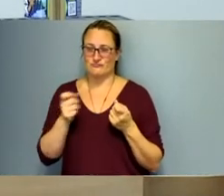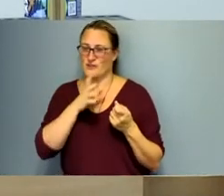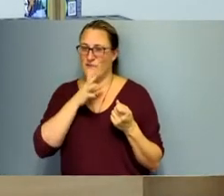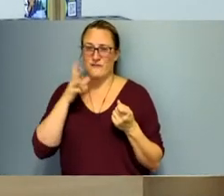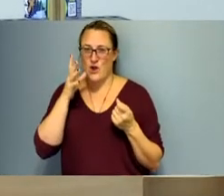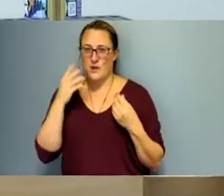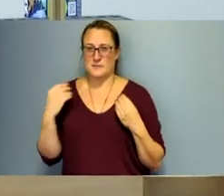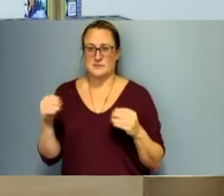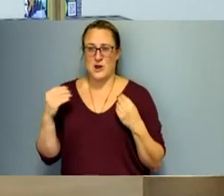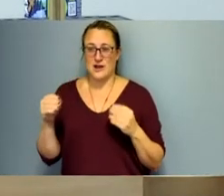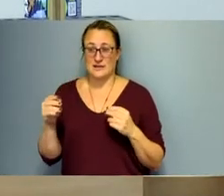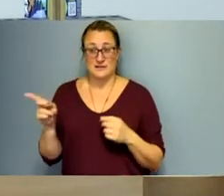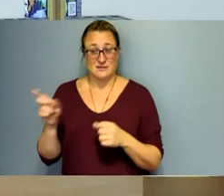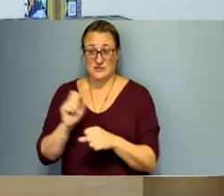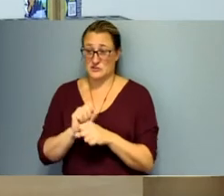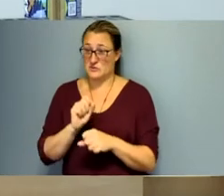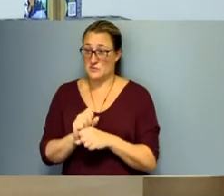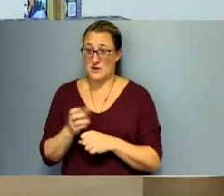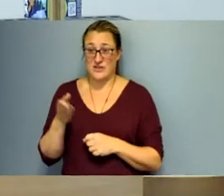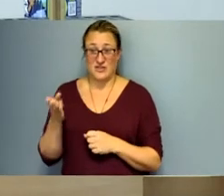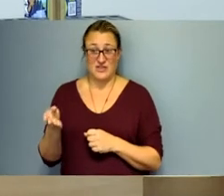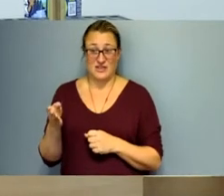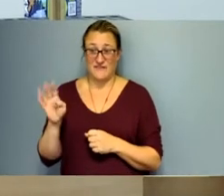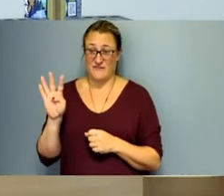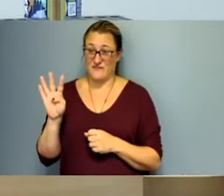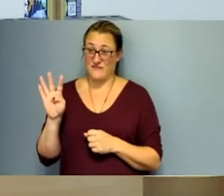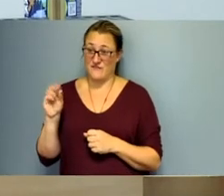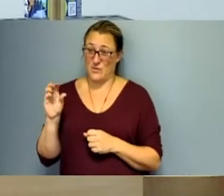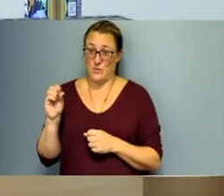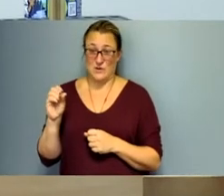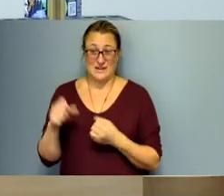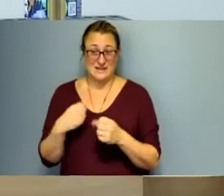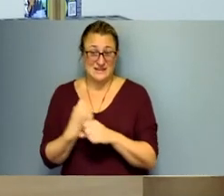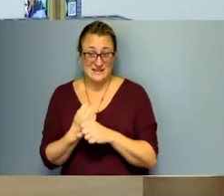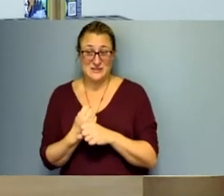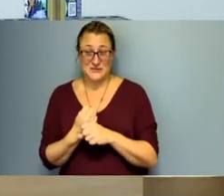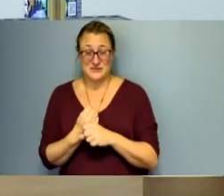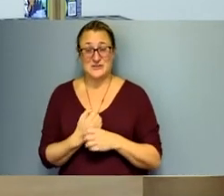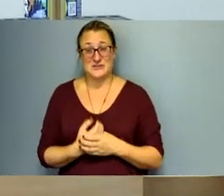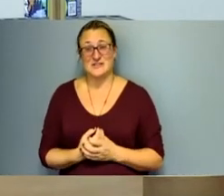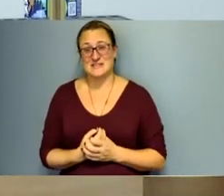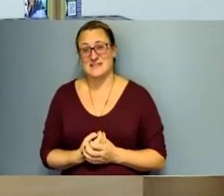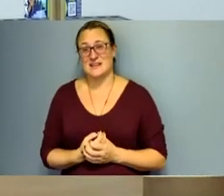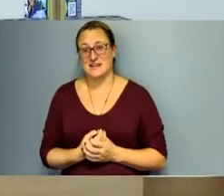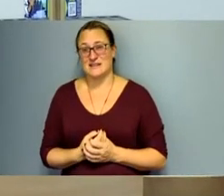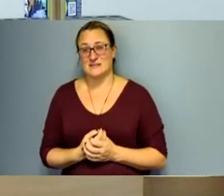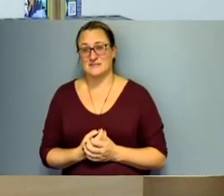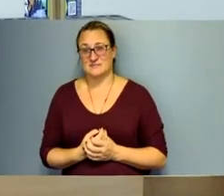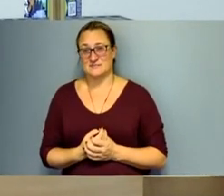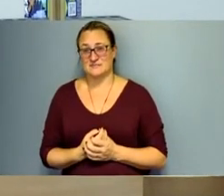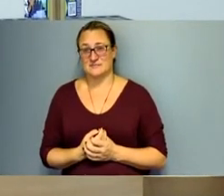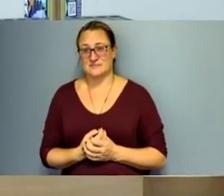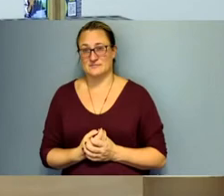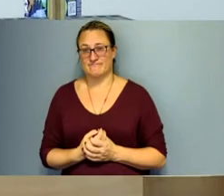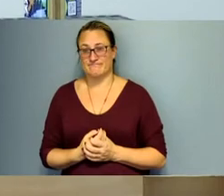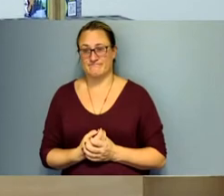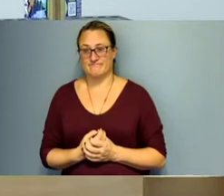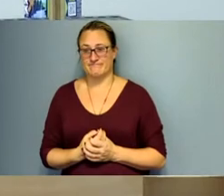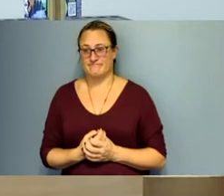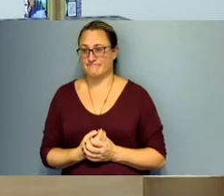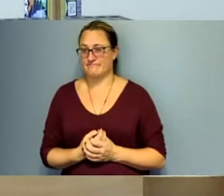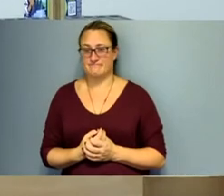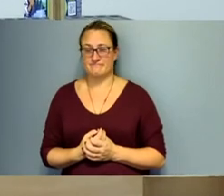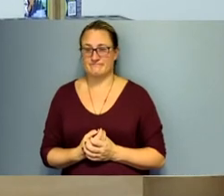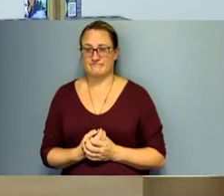she worked there i guess for almost 40 years in that farm market and just i